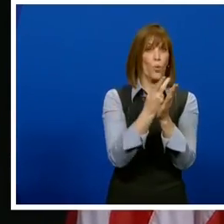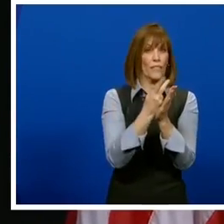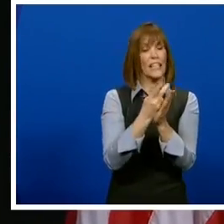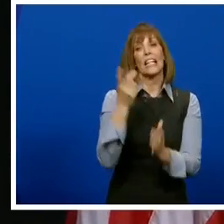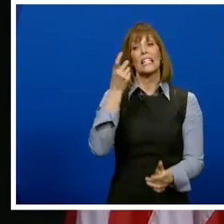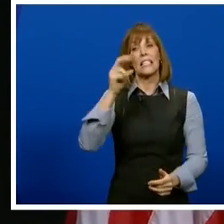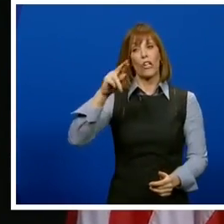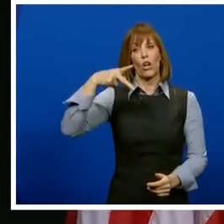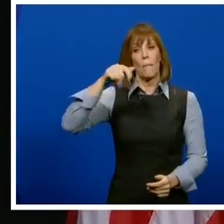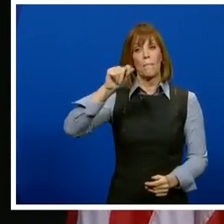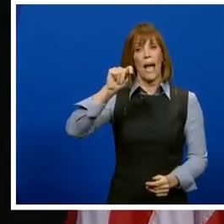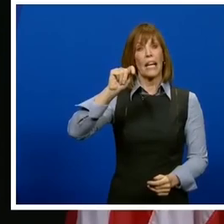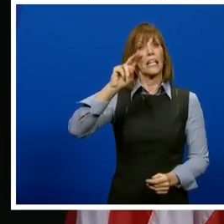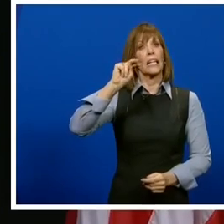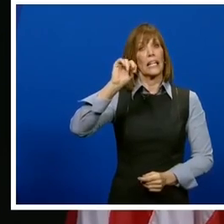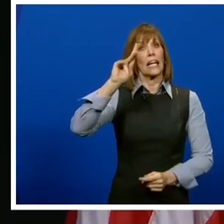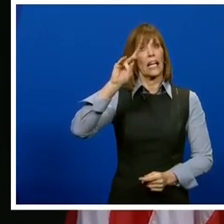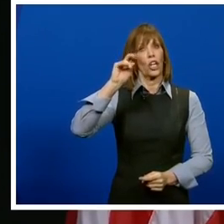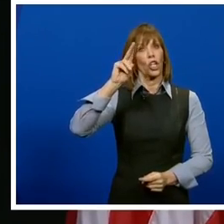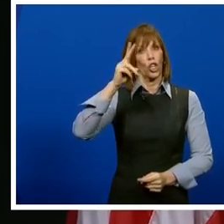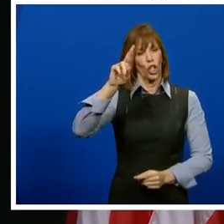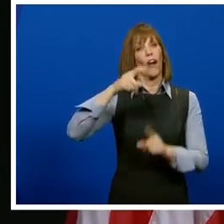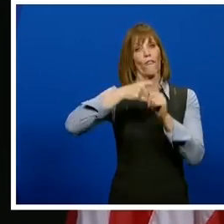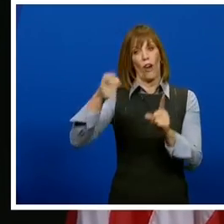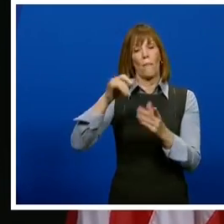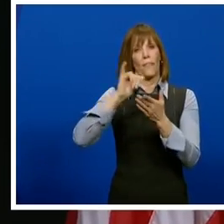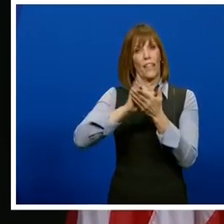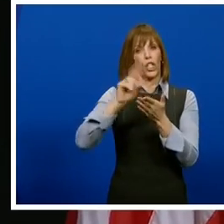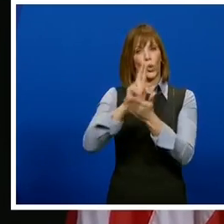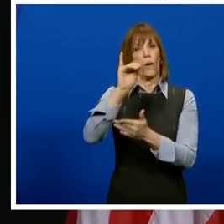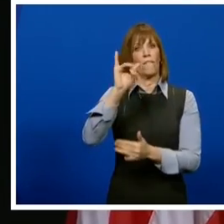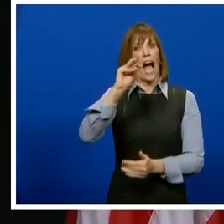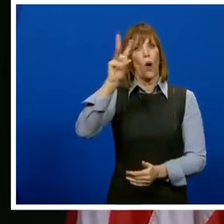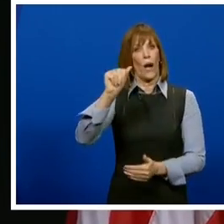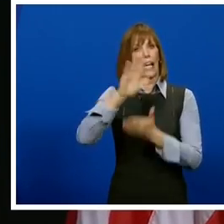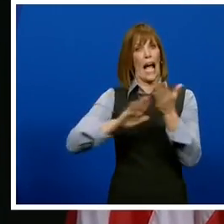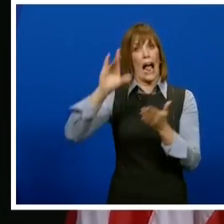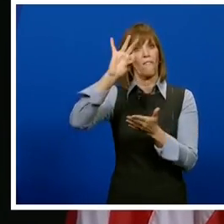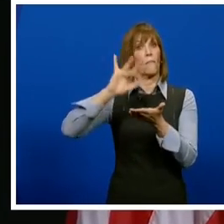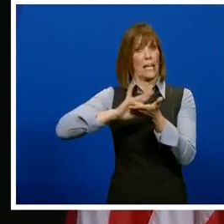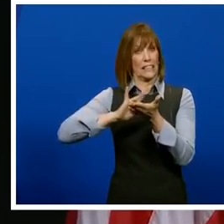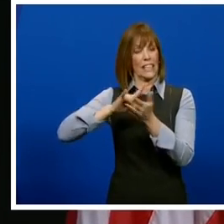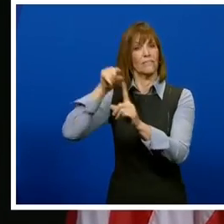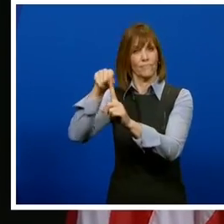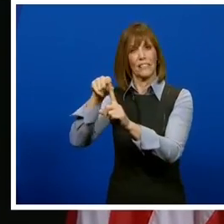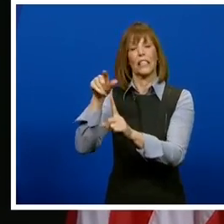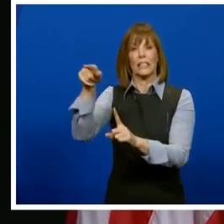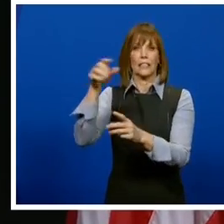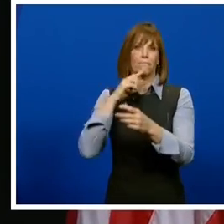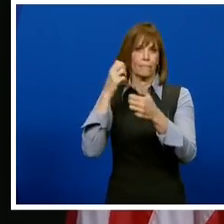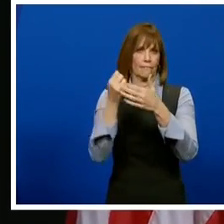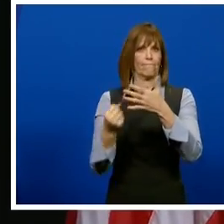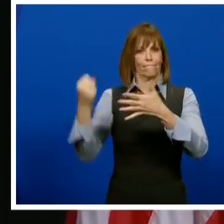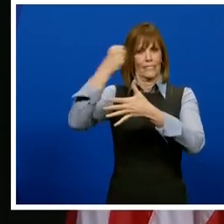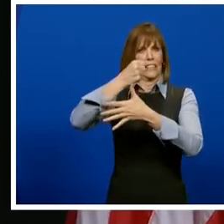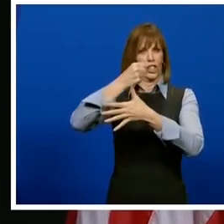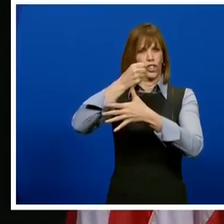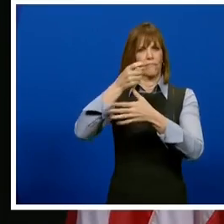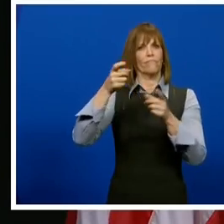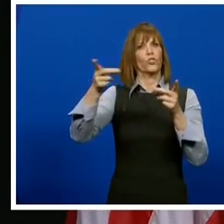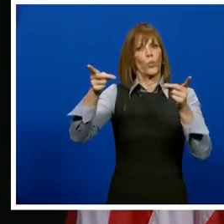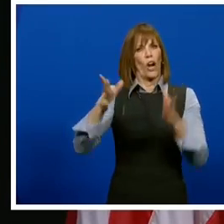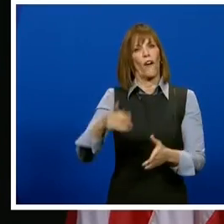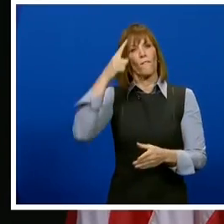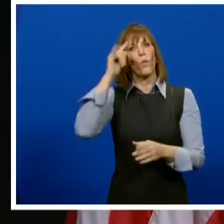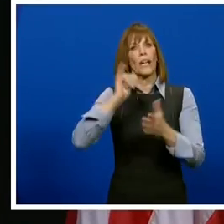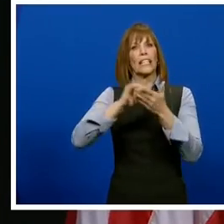Dr. Pat Winokur, Executive Dean of the University of Iowa's College of Medicine, Senior Associate Director of the Institute